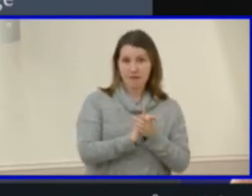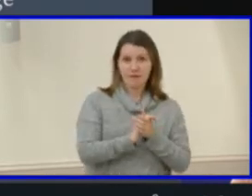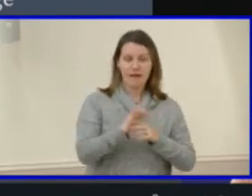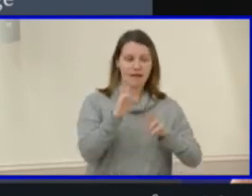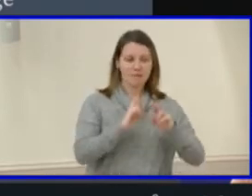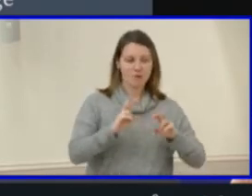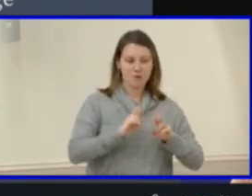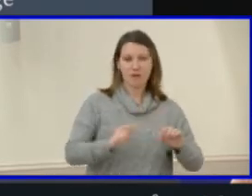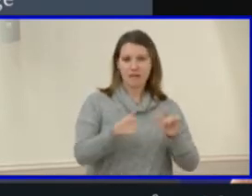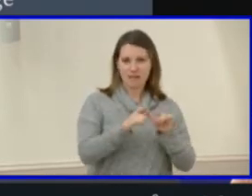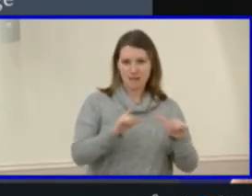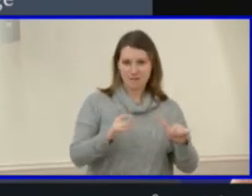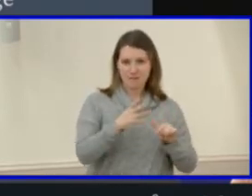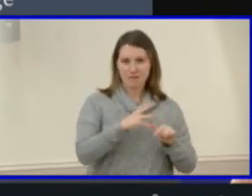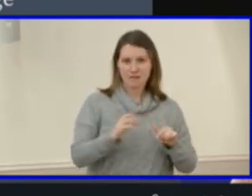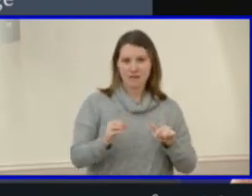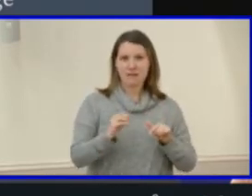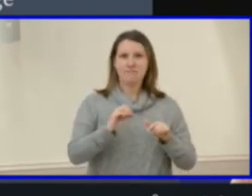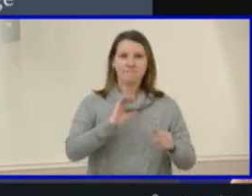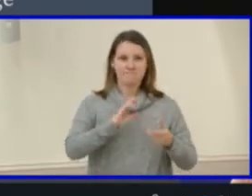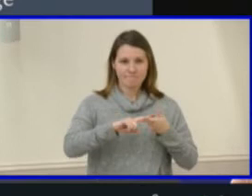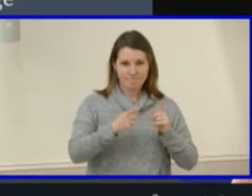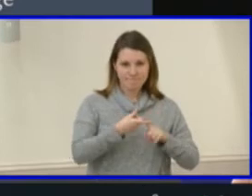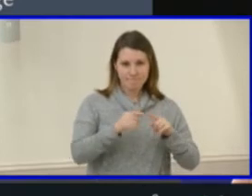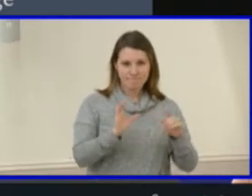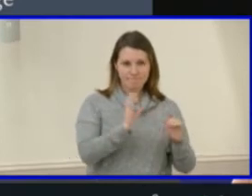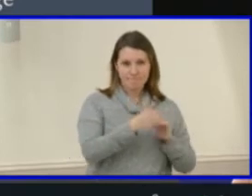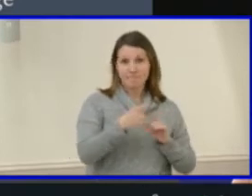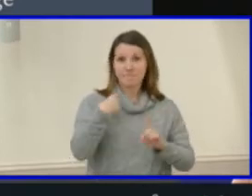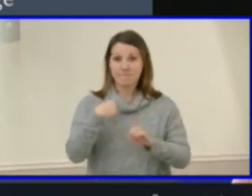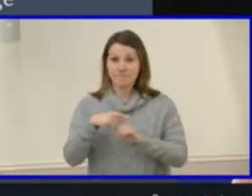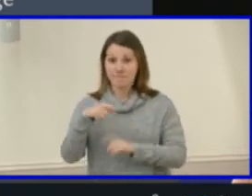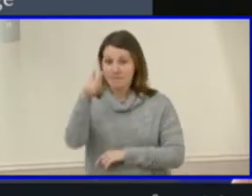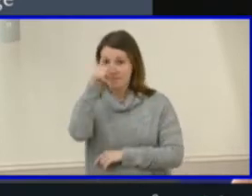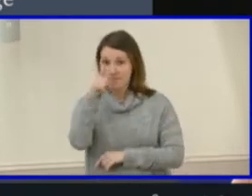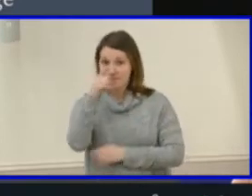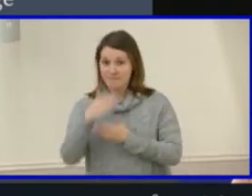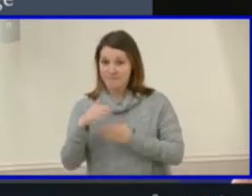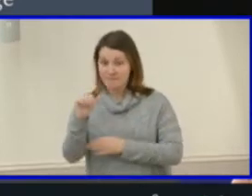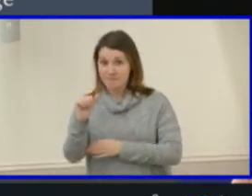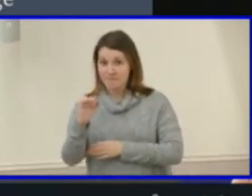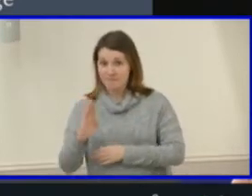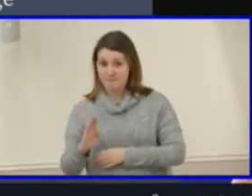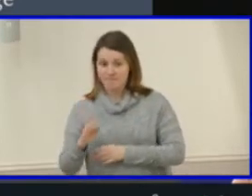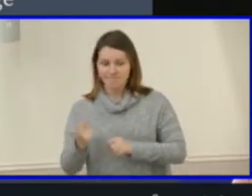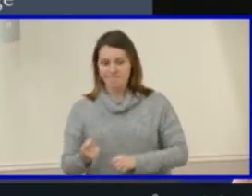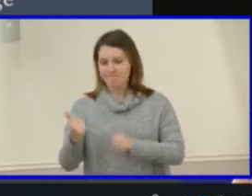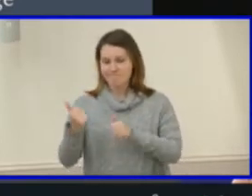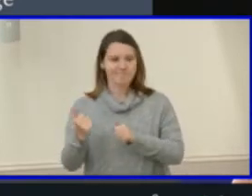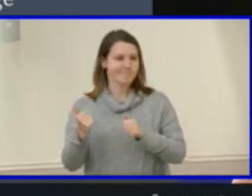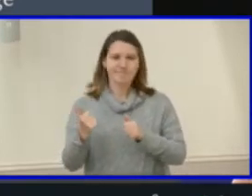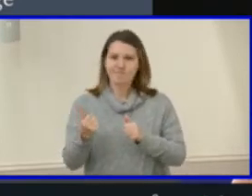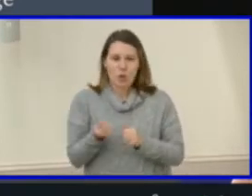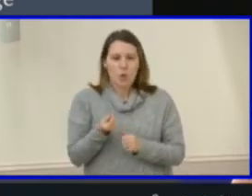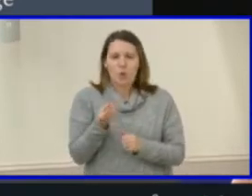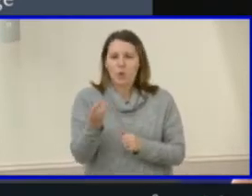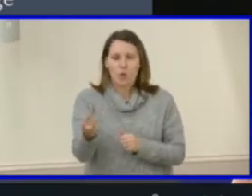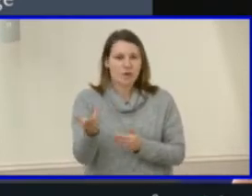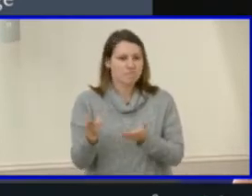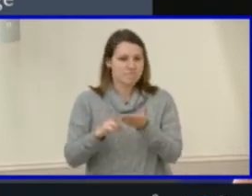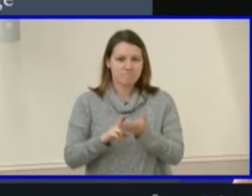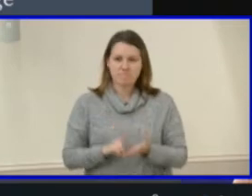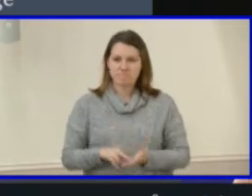French exploratory and foundations of Latin part A and B were removed as a result of low to no enrollment over three or more